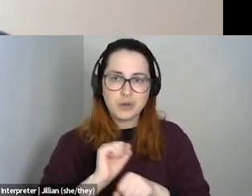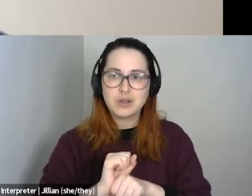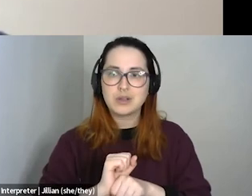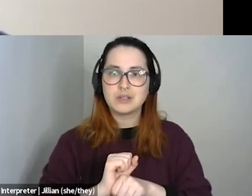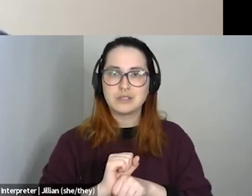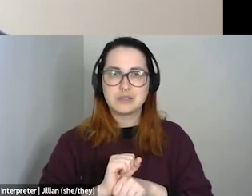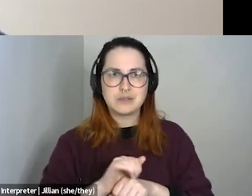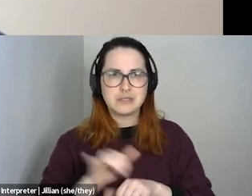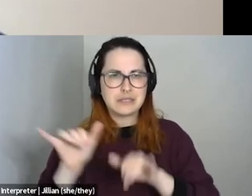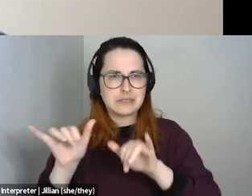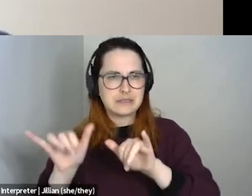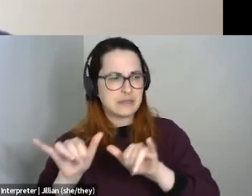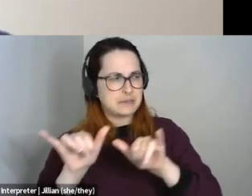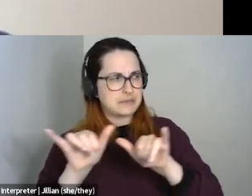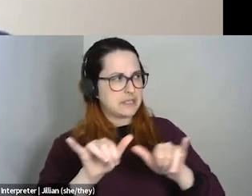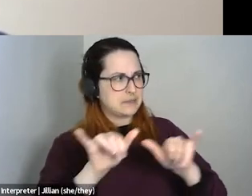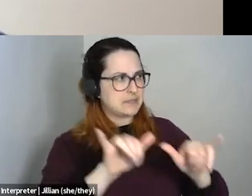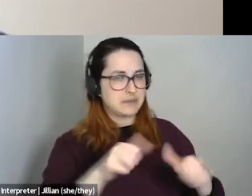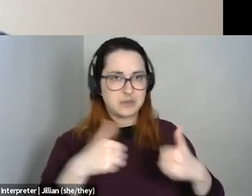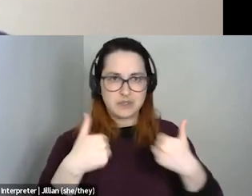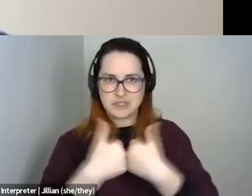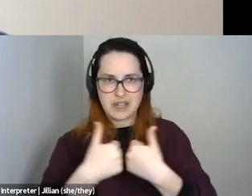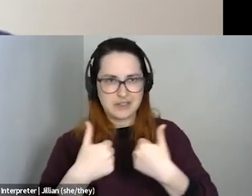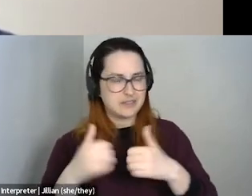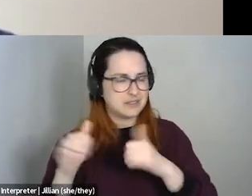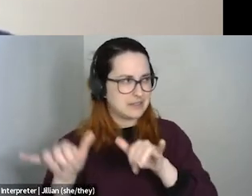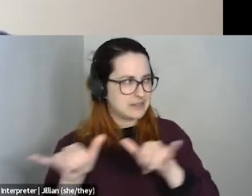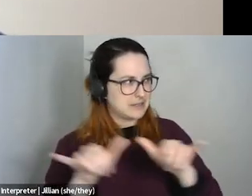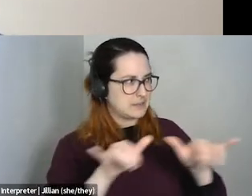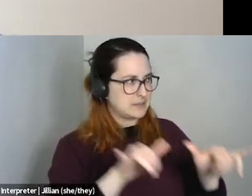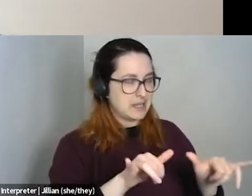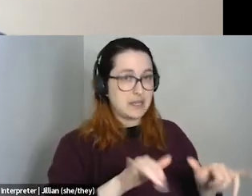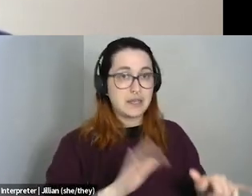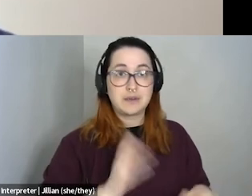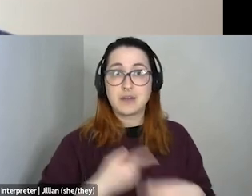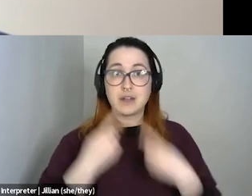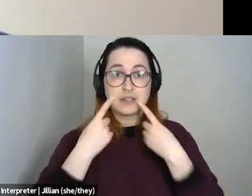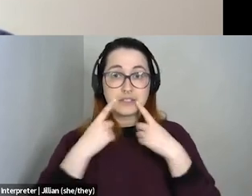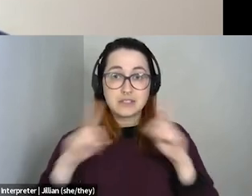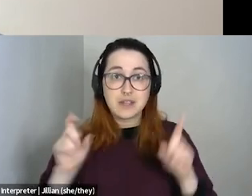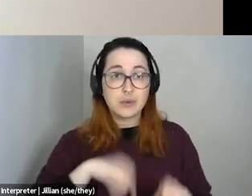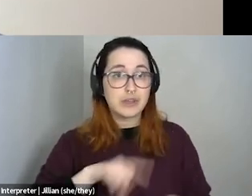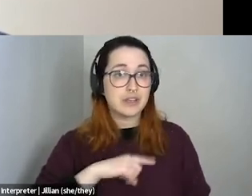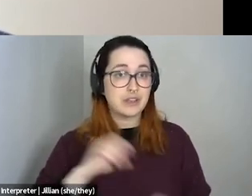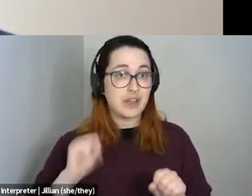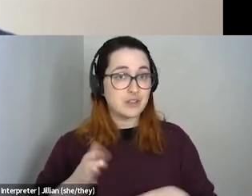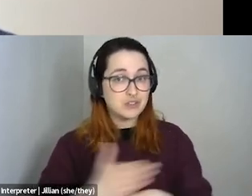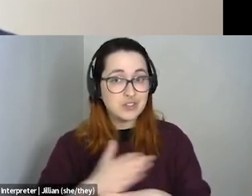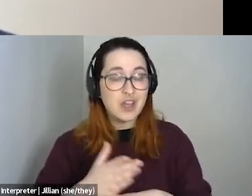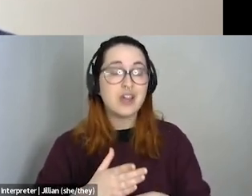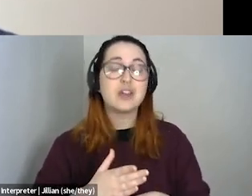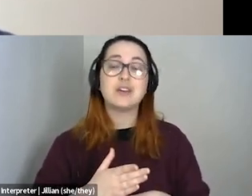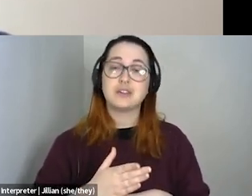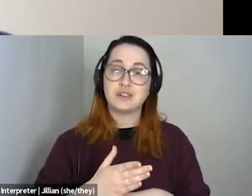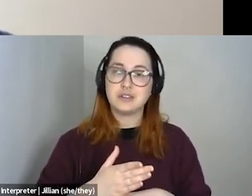know, are astounding. Like the challenges we're facing are so similar. Um, and we share success stories that, you know, other people can like build on,